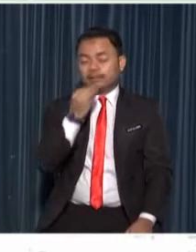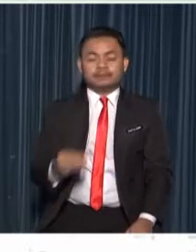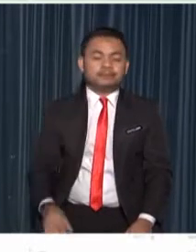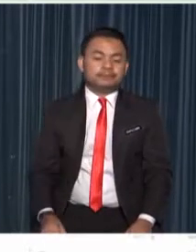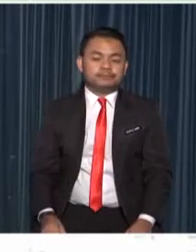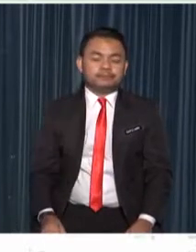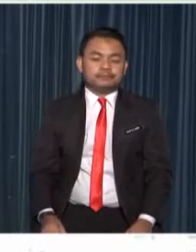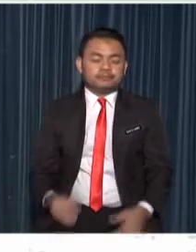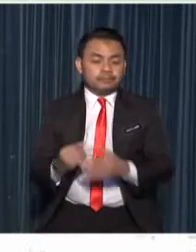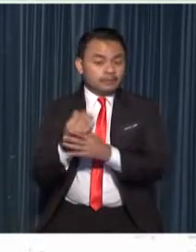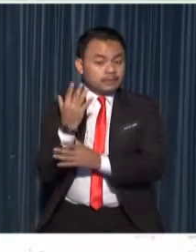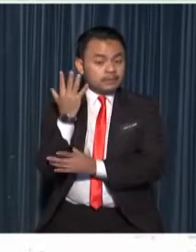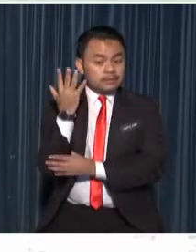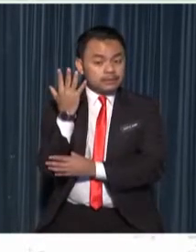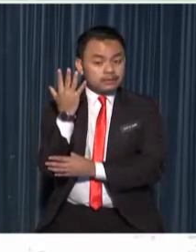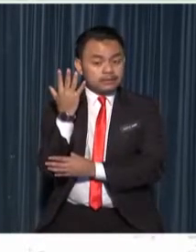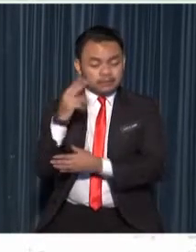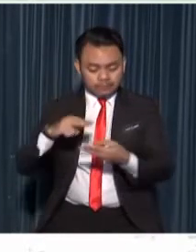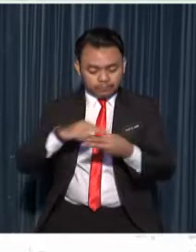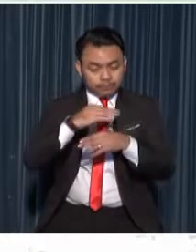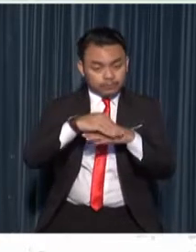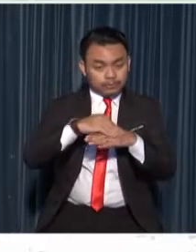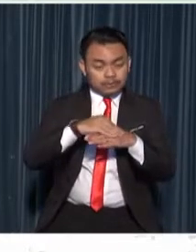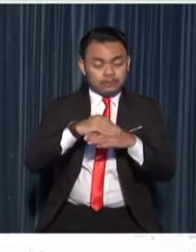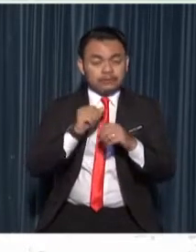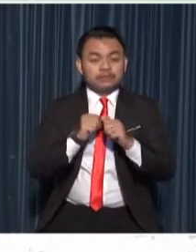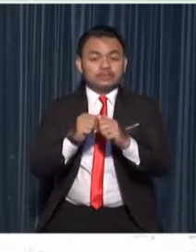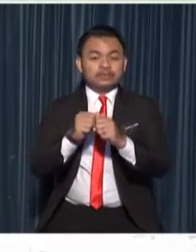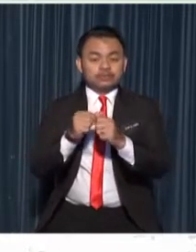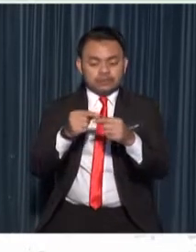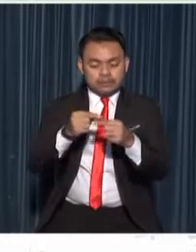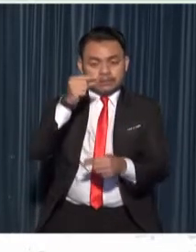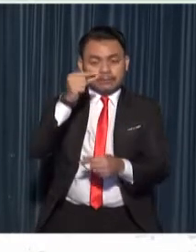these plants reproduce through stem cutting